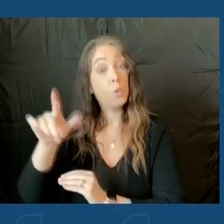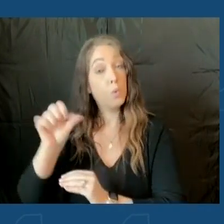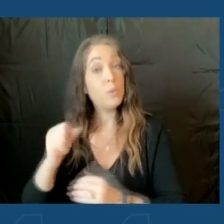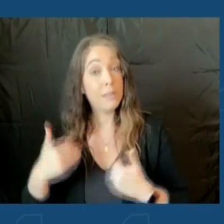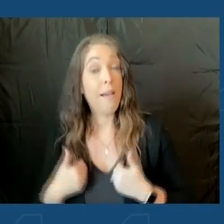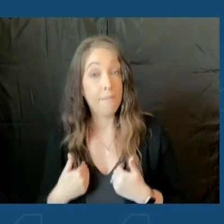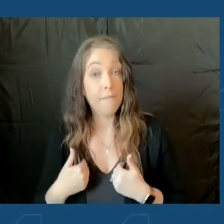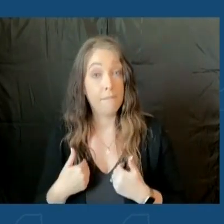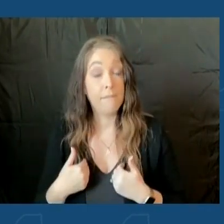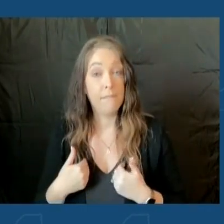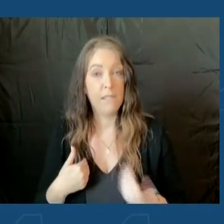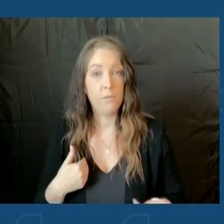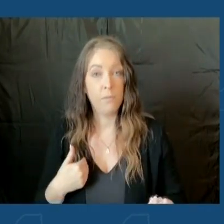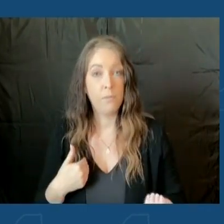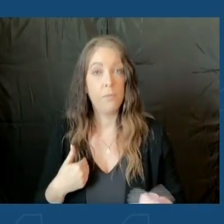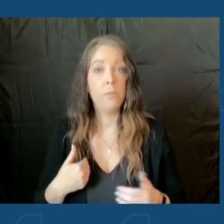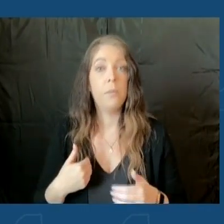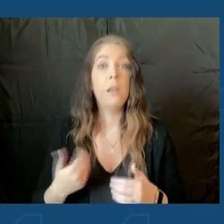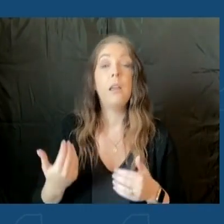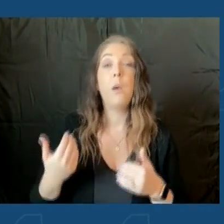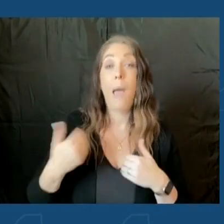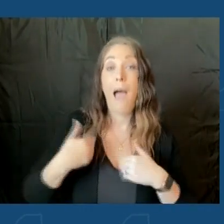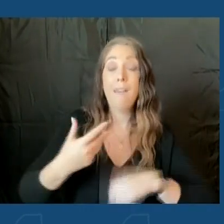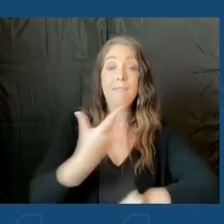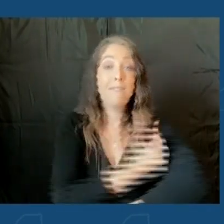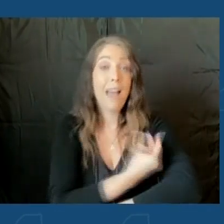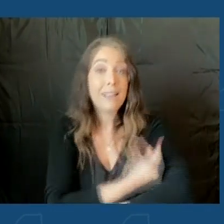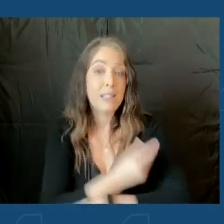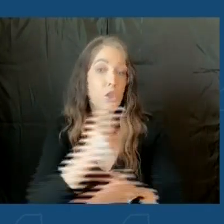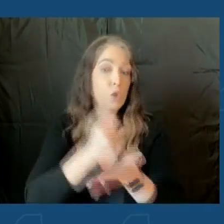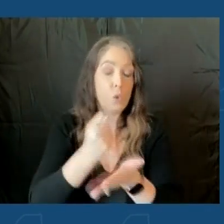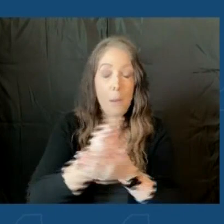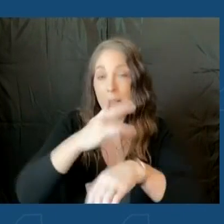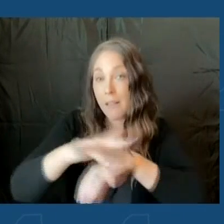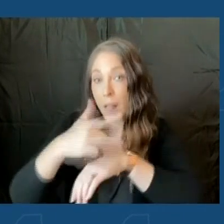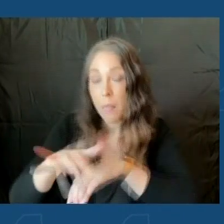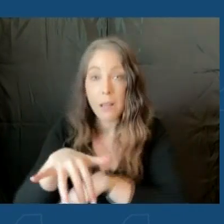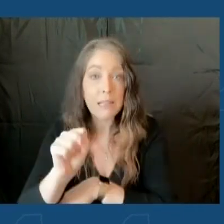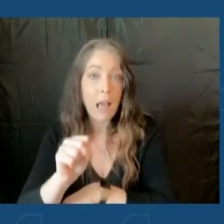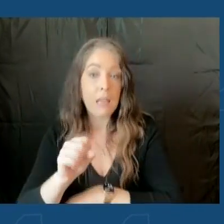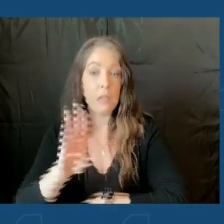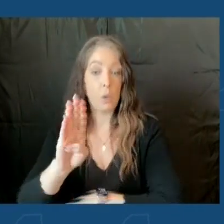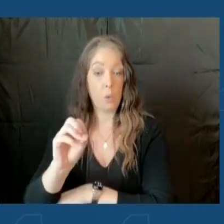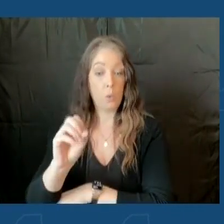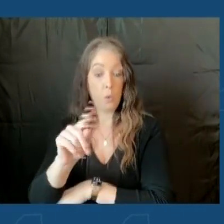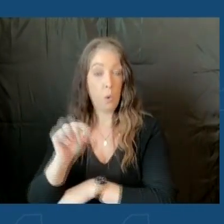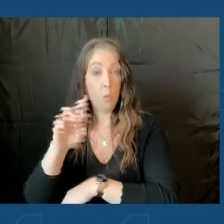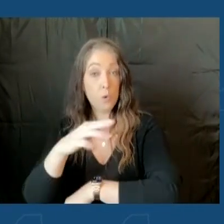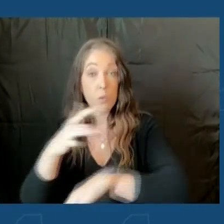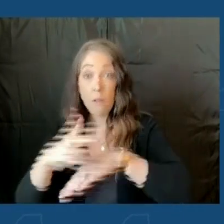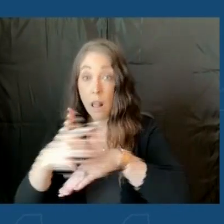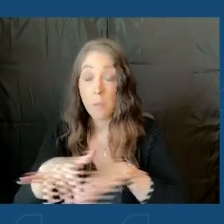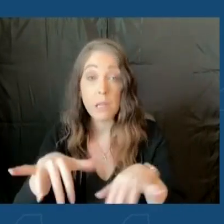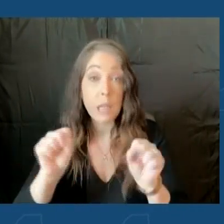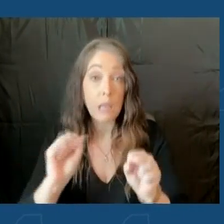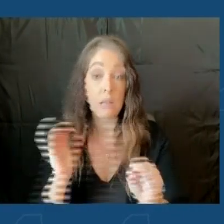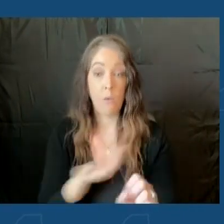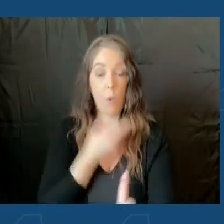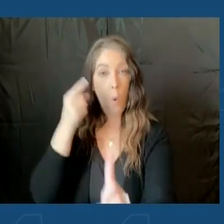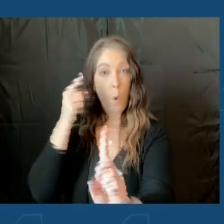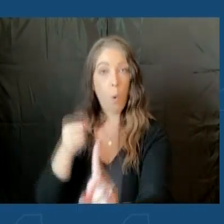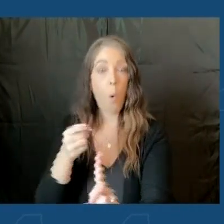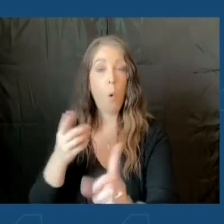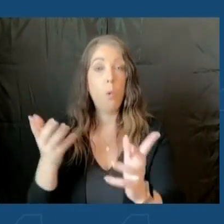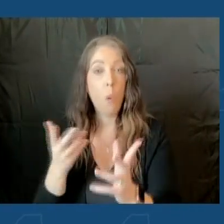availability of tests and vaccines and treatments, the boosters. And again, our goal has been to